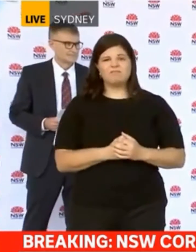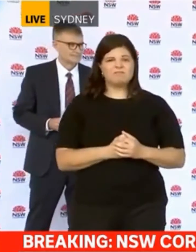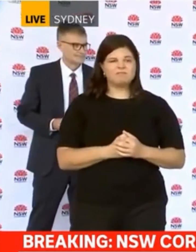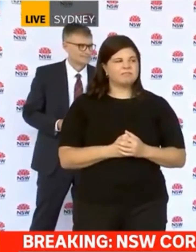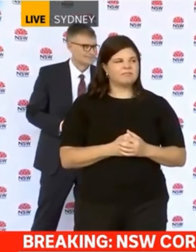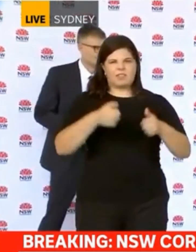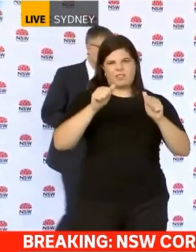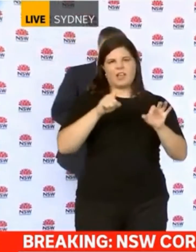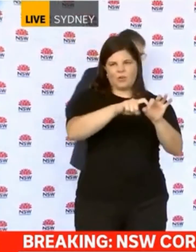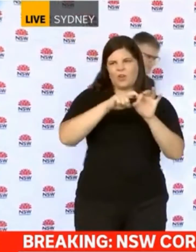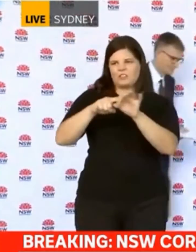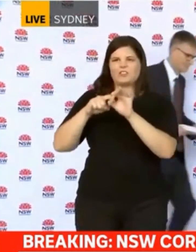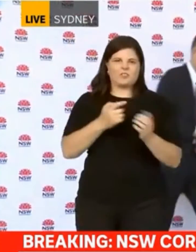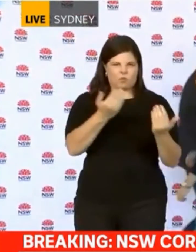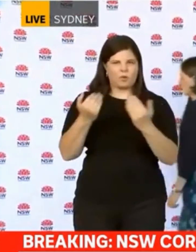I will take questions. Thank you.